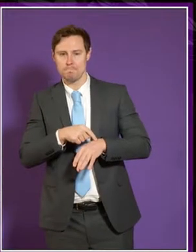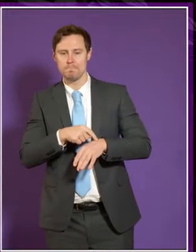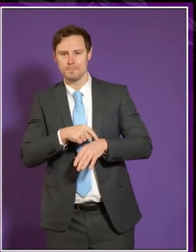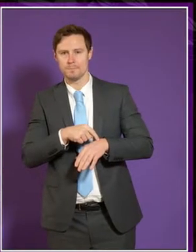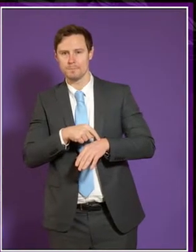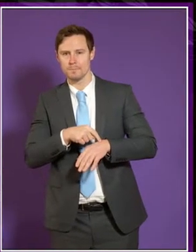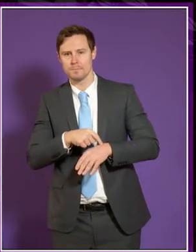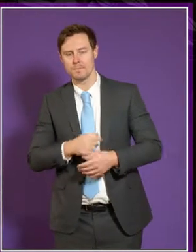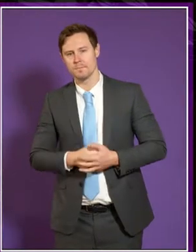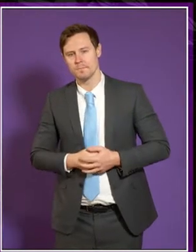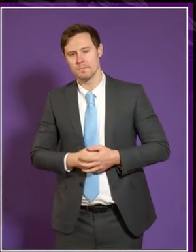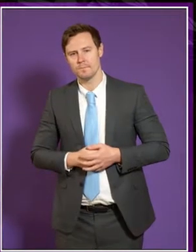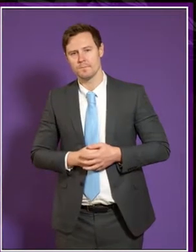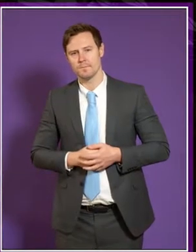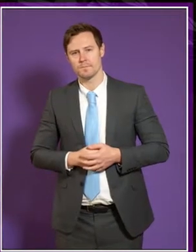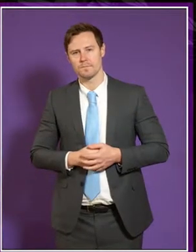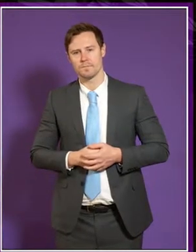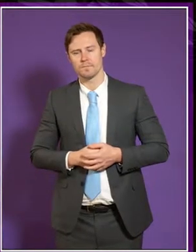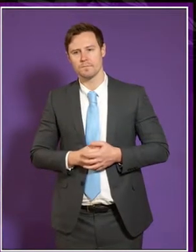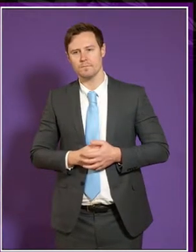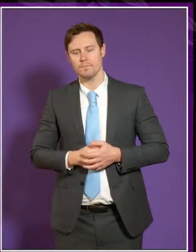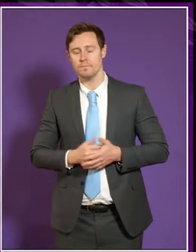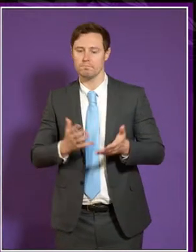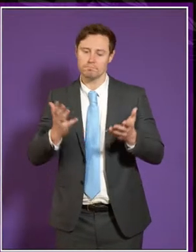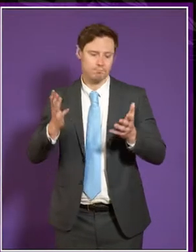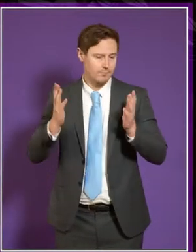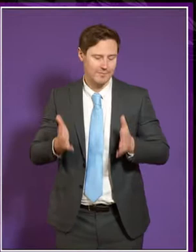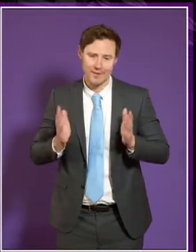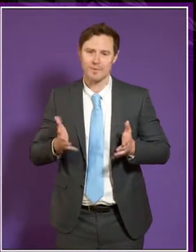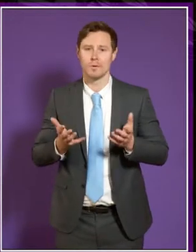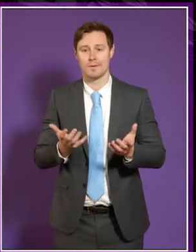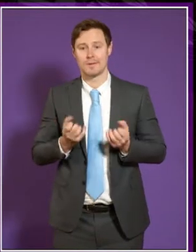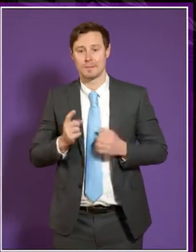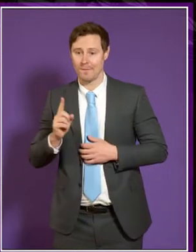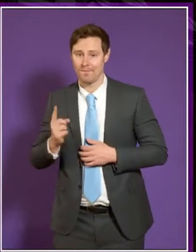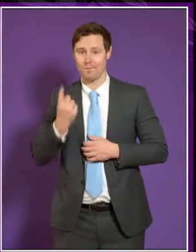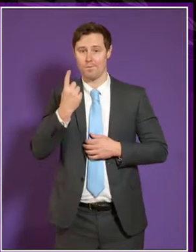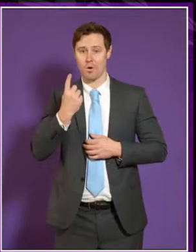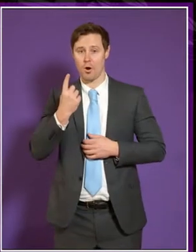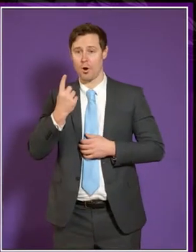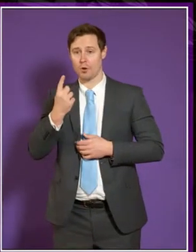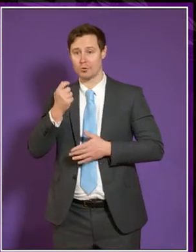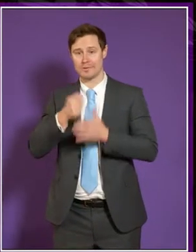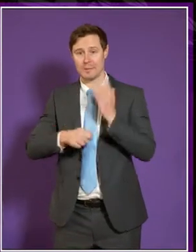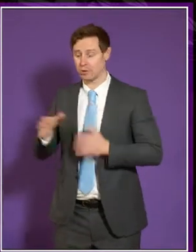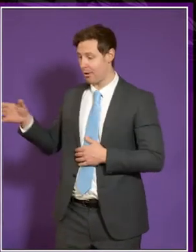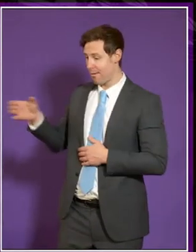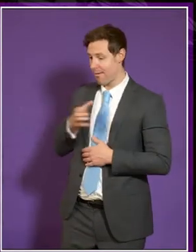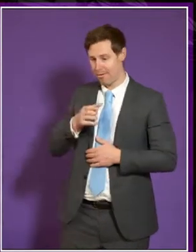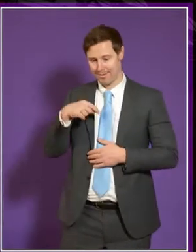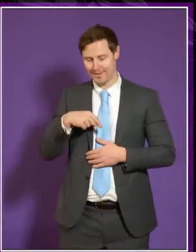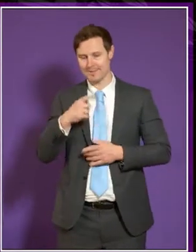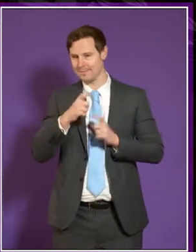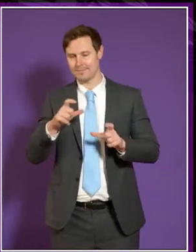And I think I have to accept that because I'm the first commissioner, this is, in a sense, is work in progress.